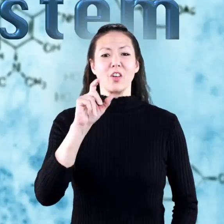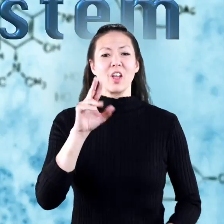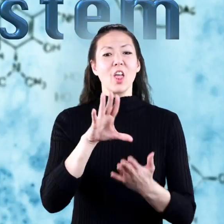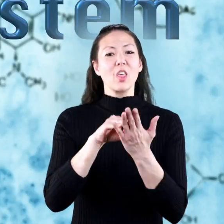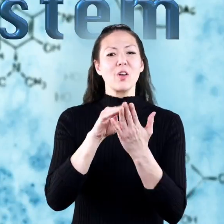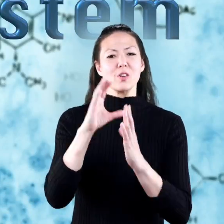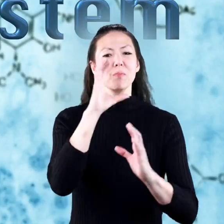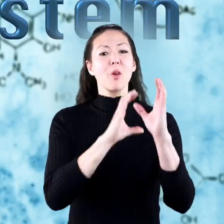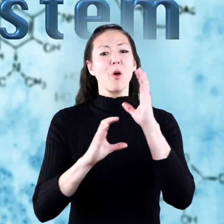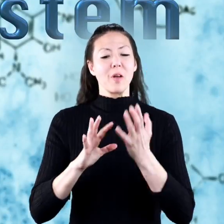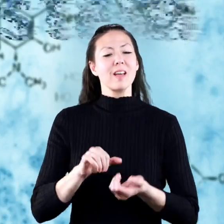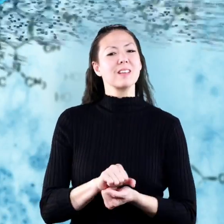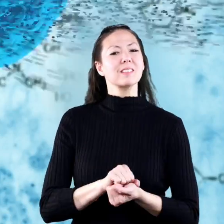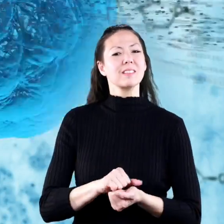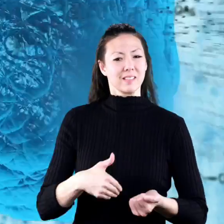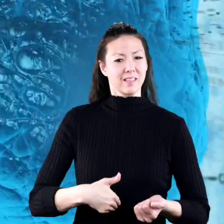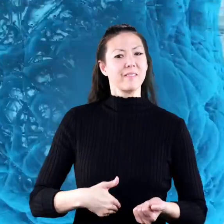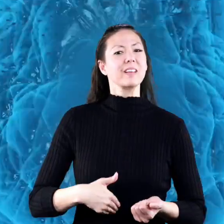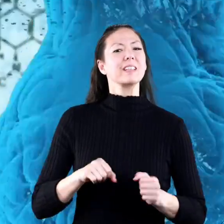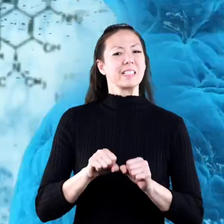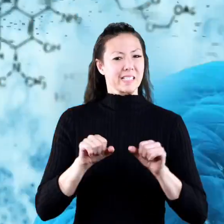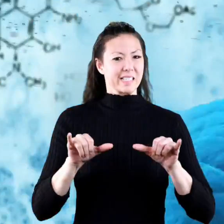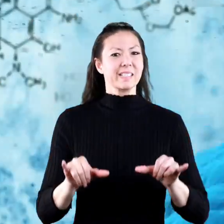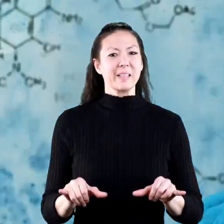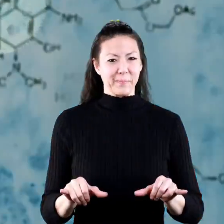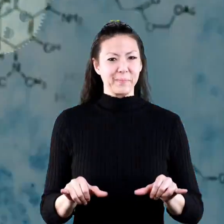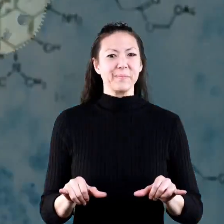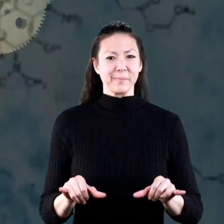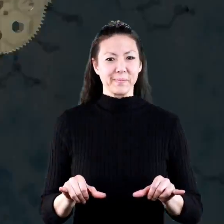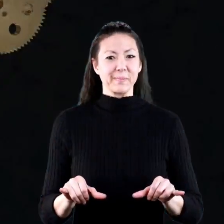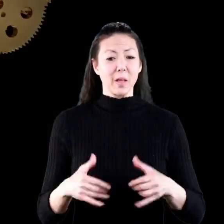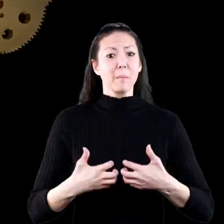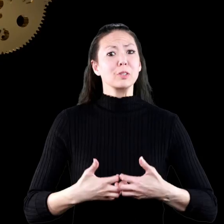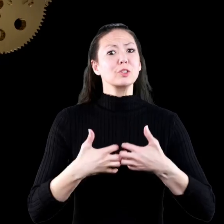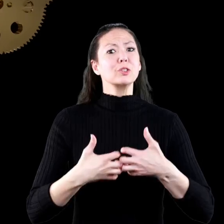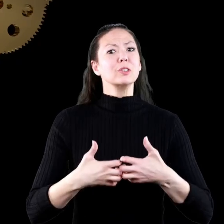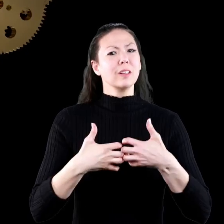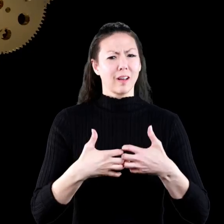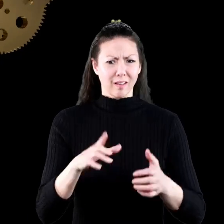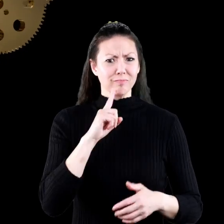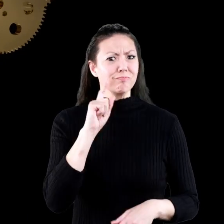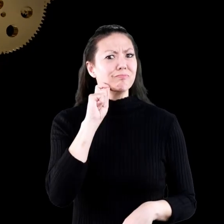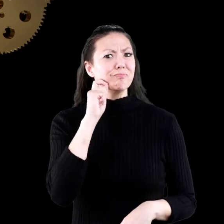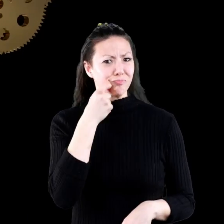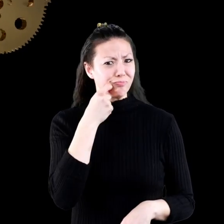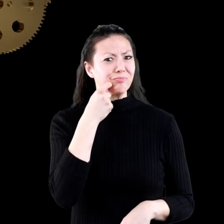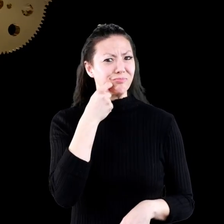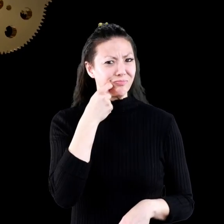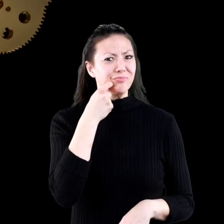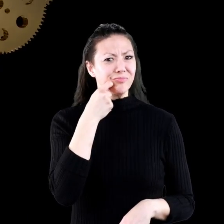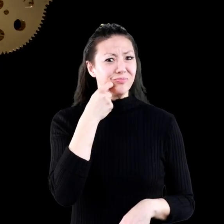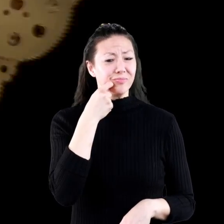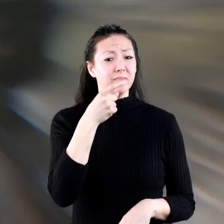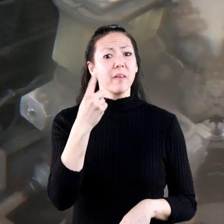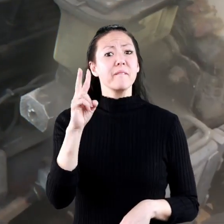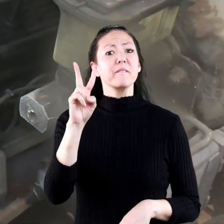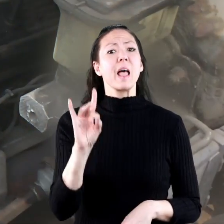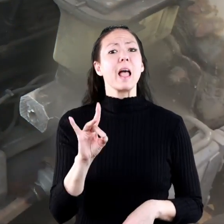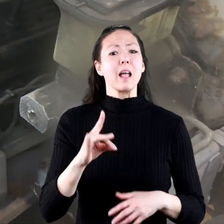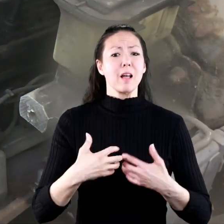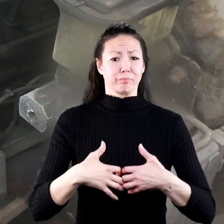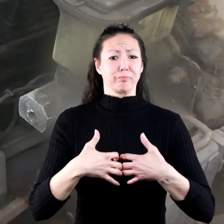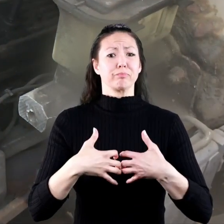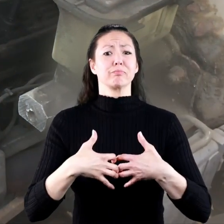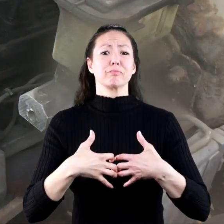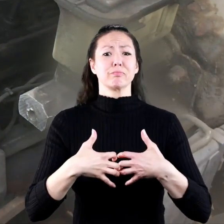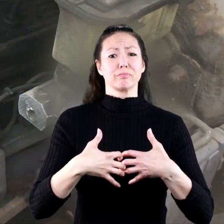Clarendon Learning explores the digestive system. Machines. Machines are pretty cool. Take the V8